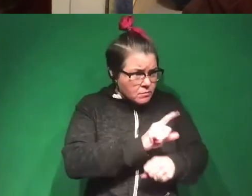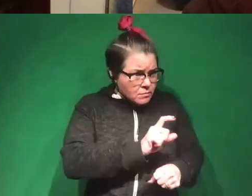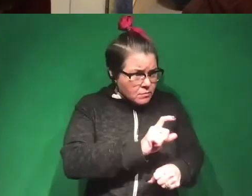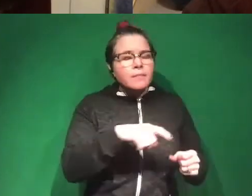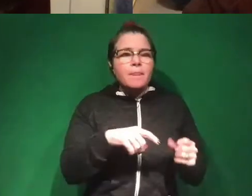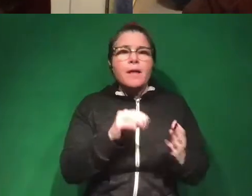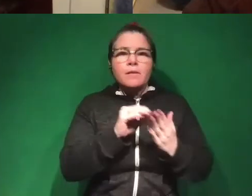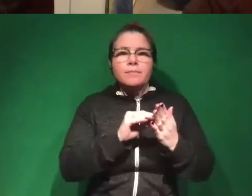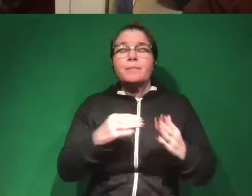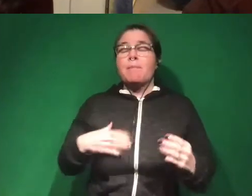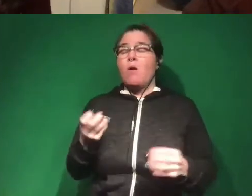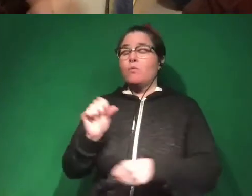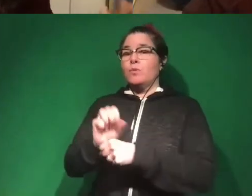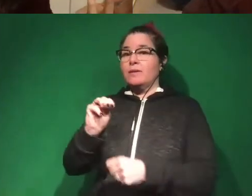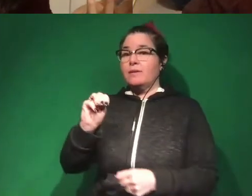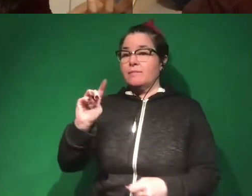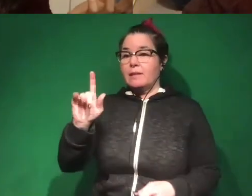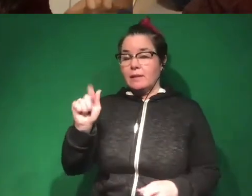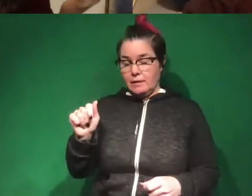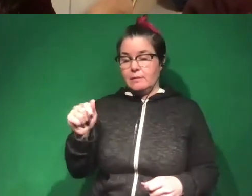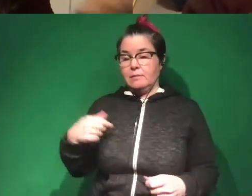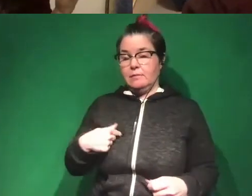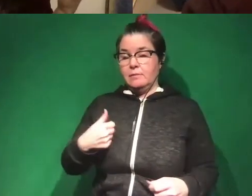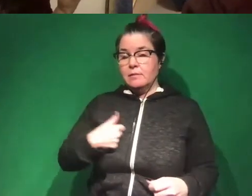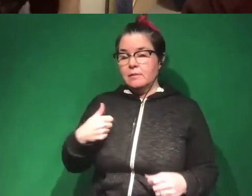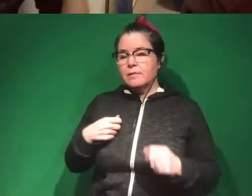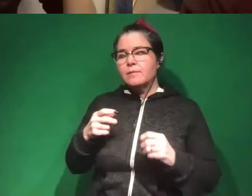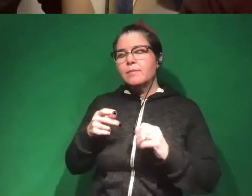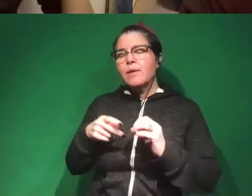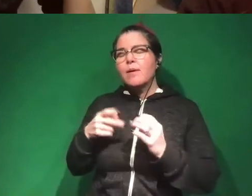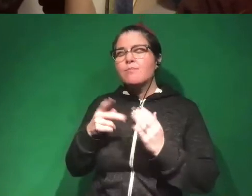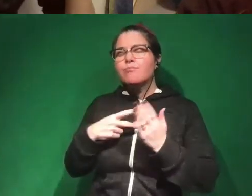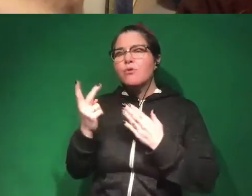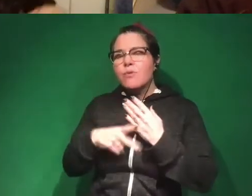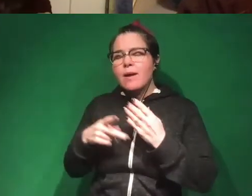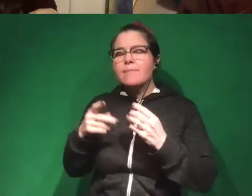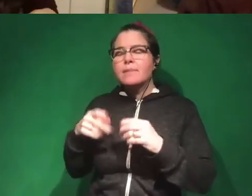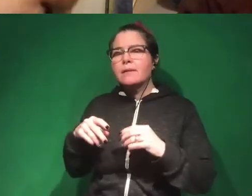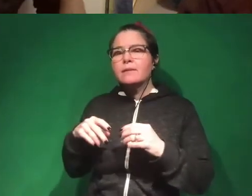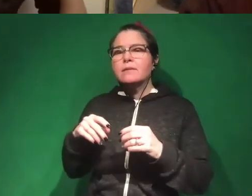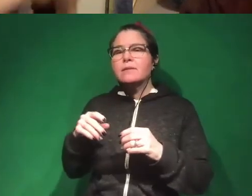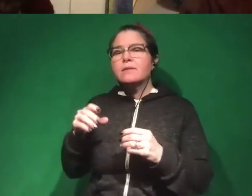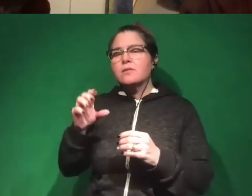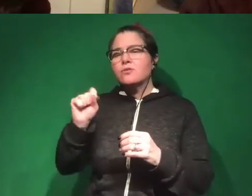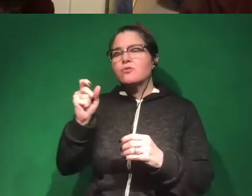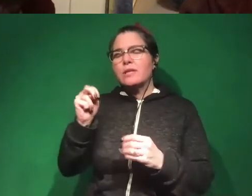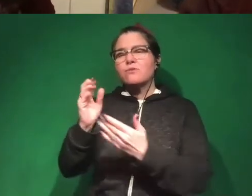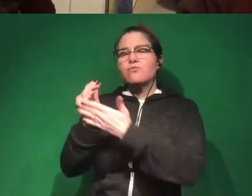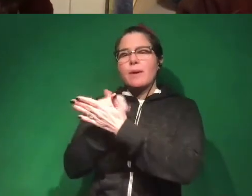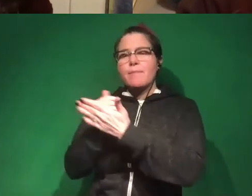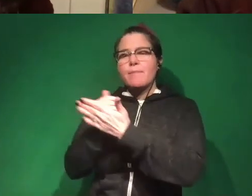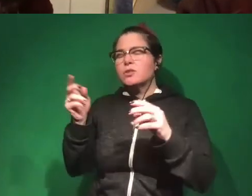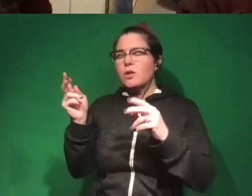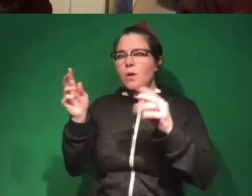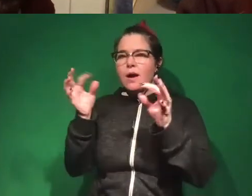In my own work on the media, I do a lot of programming to do things like screen scraping. So I download headlines that appear